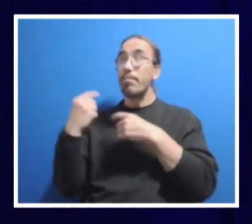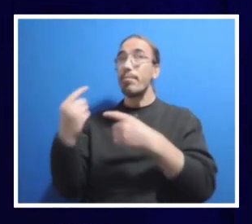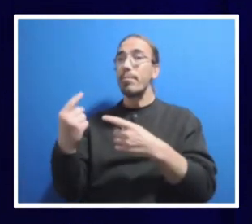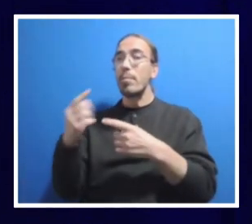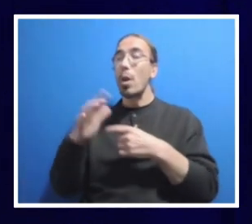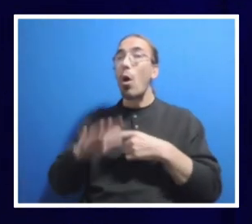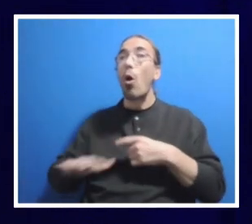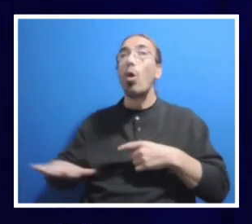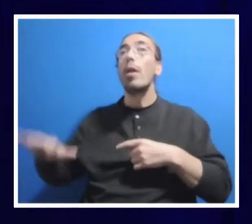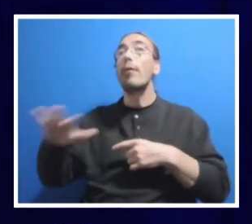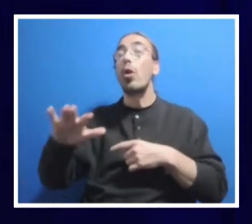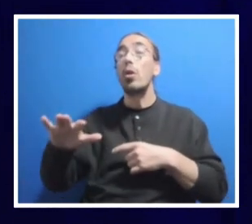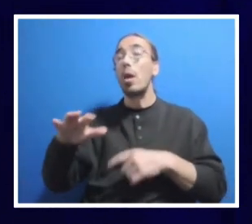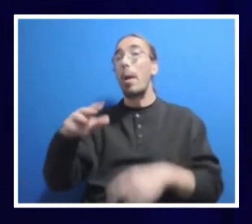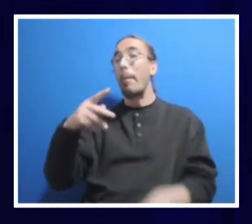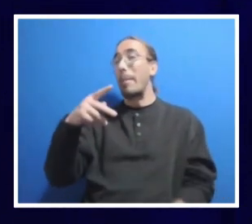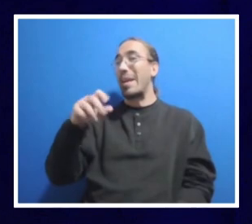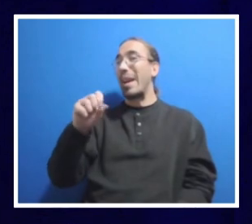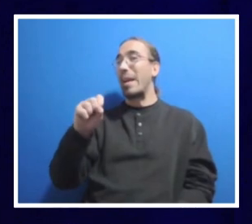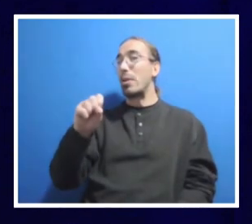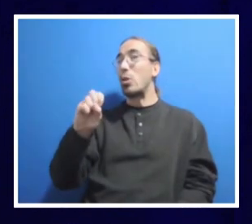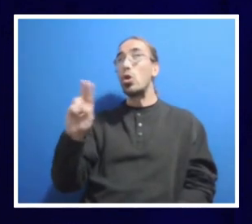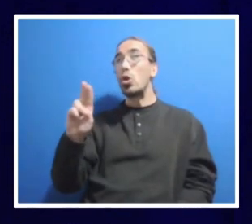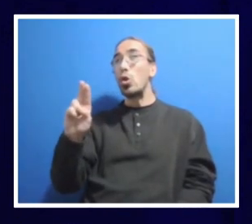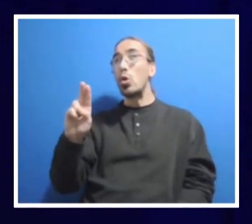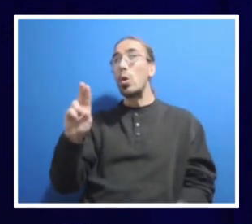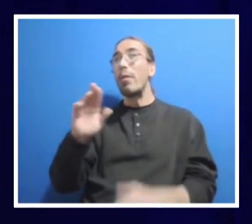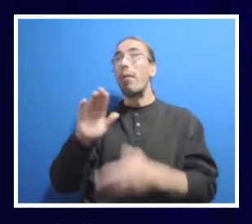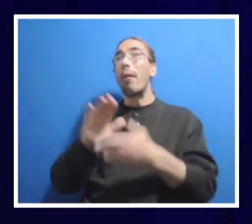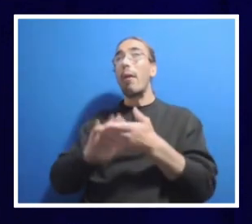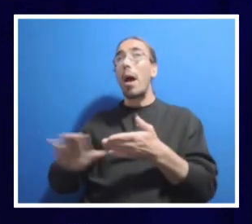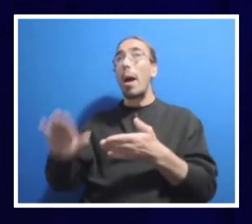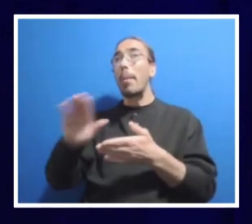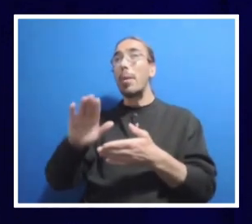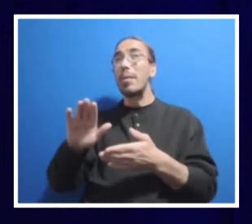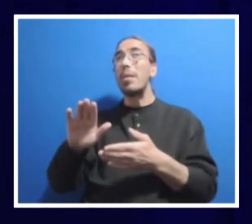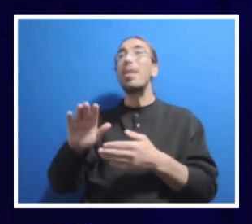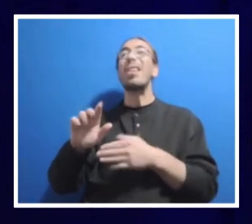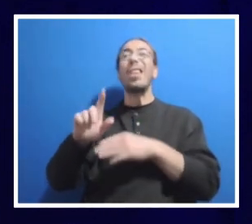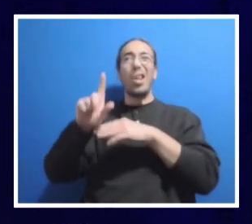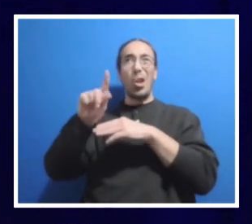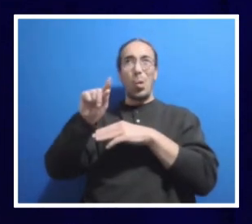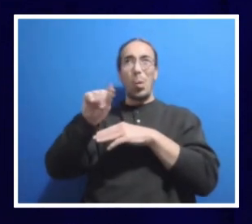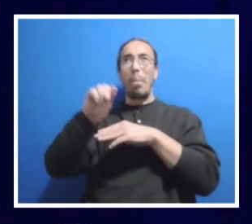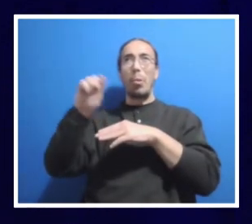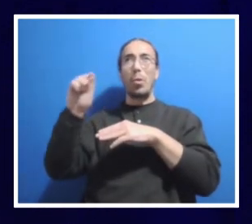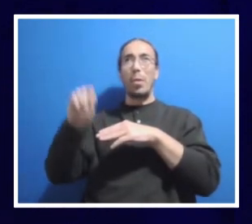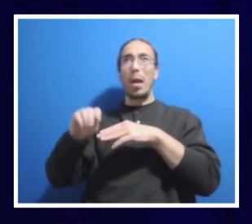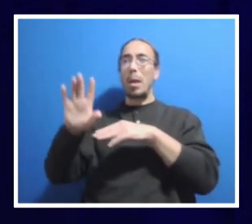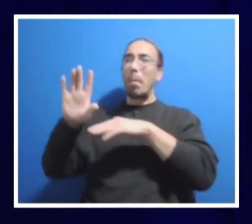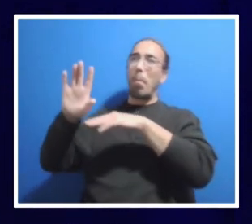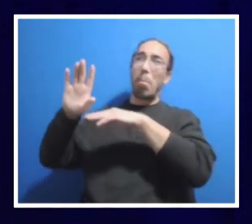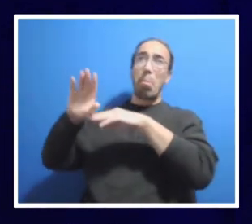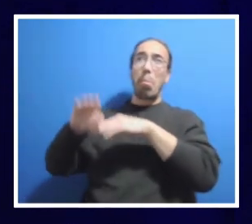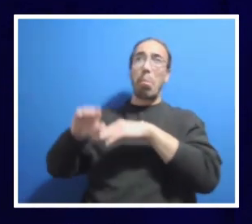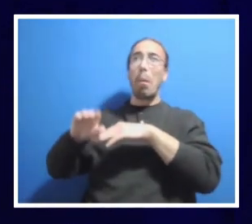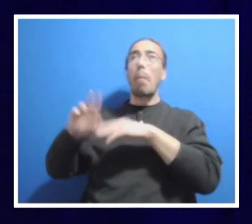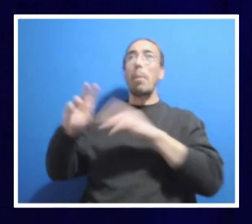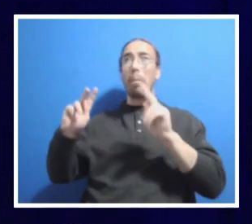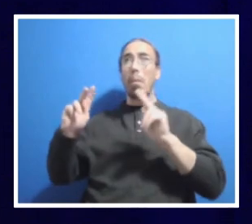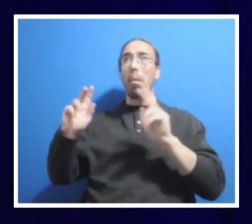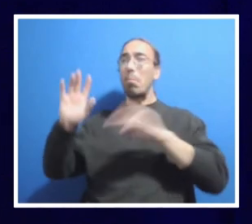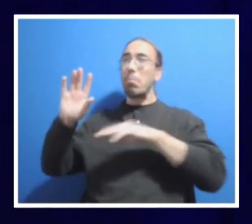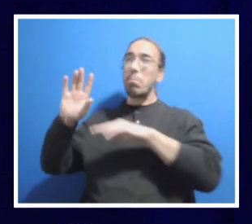declined by about 20%. So think about the impact that would have. We'll talk about it, I'm sure.